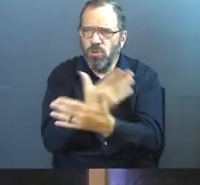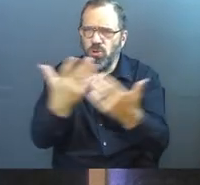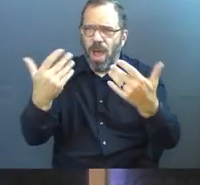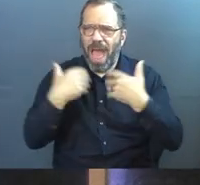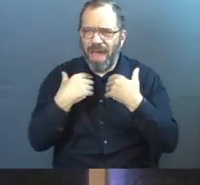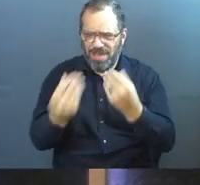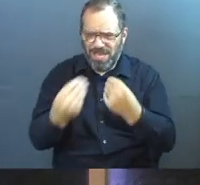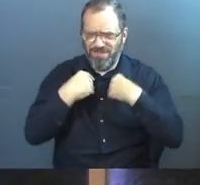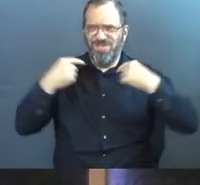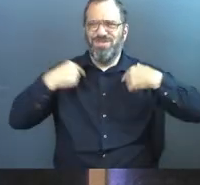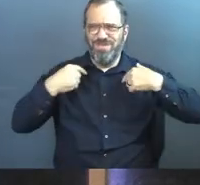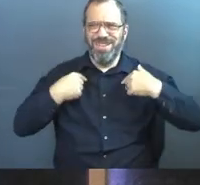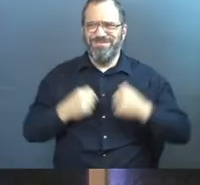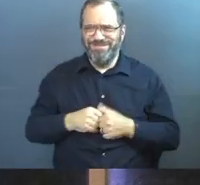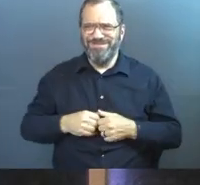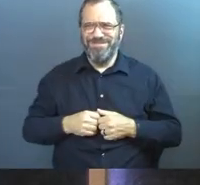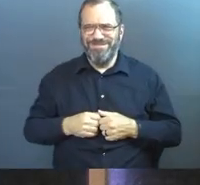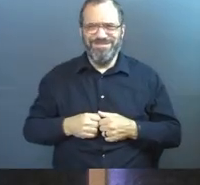Give it to me.